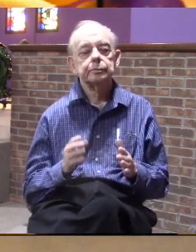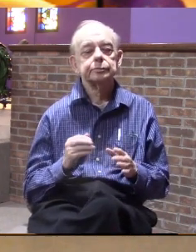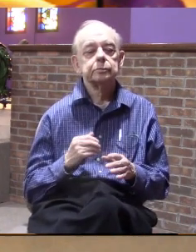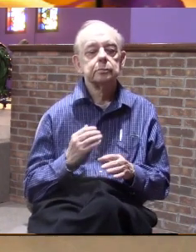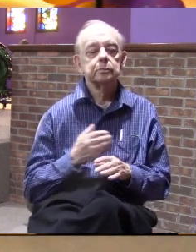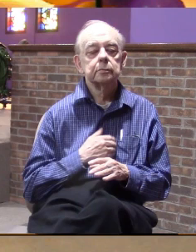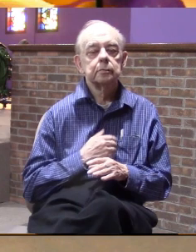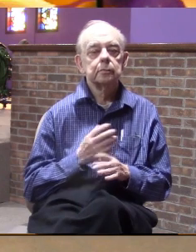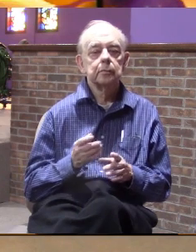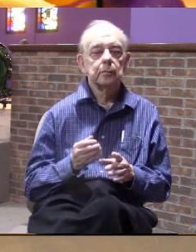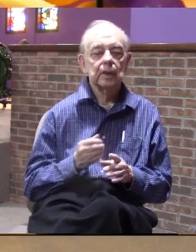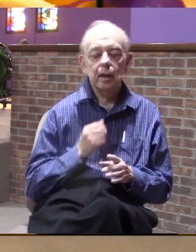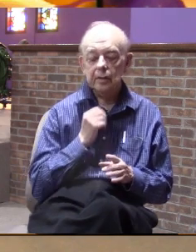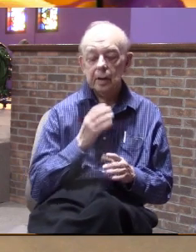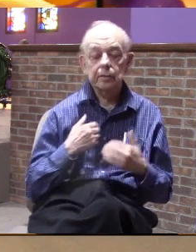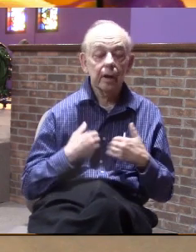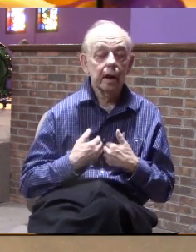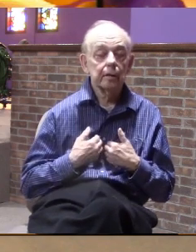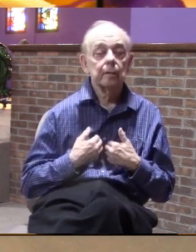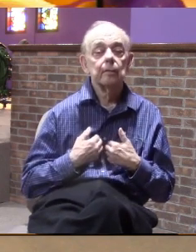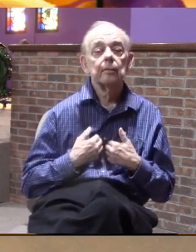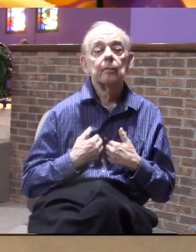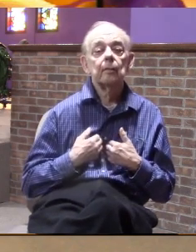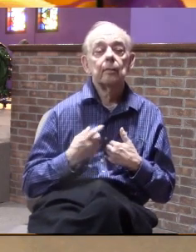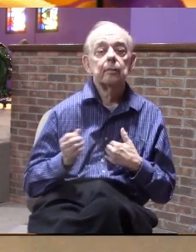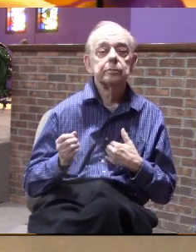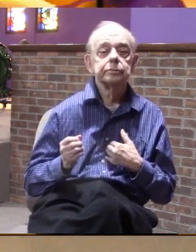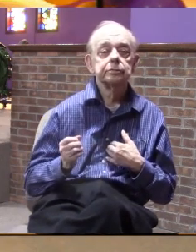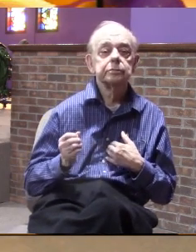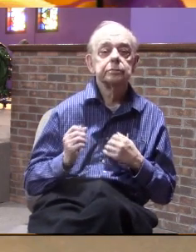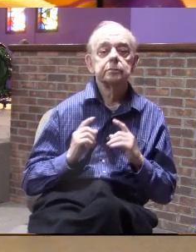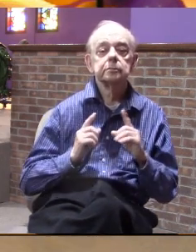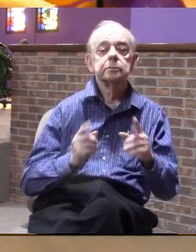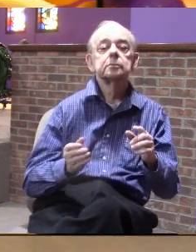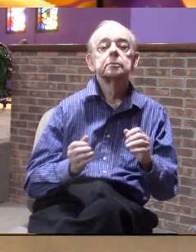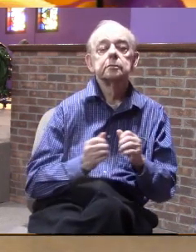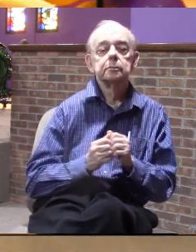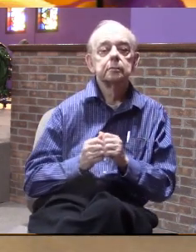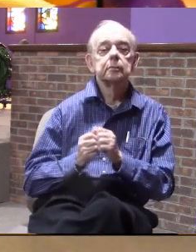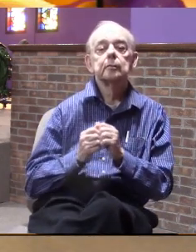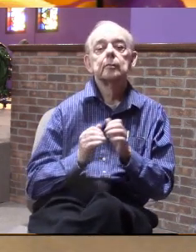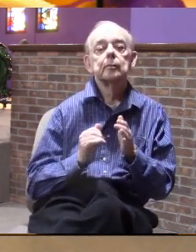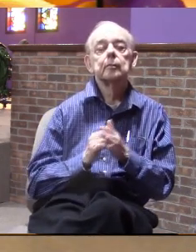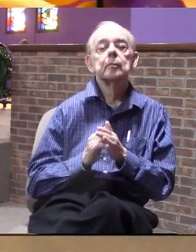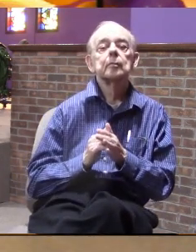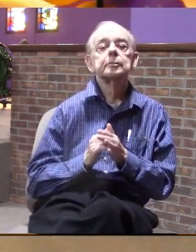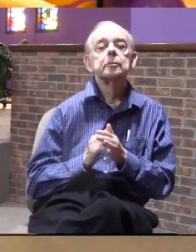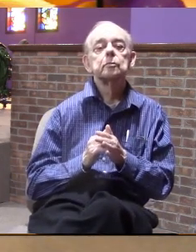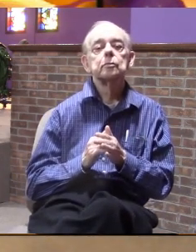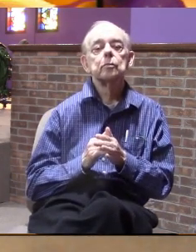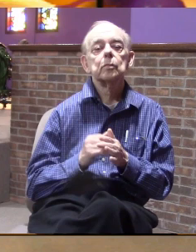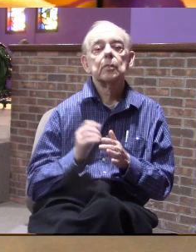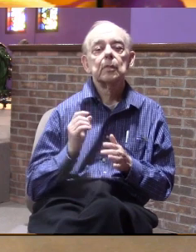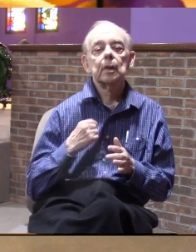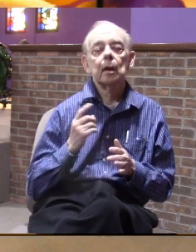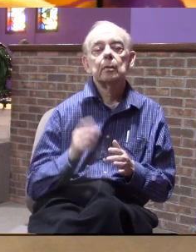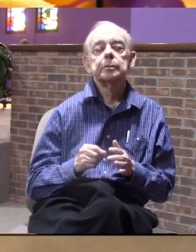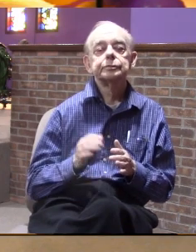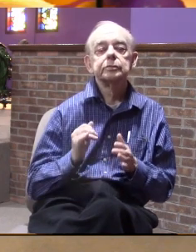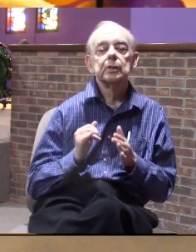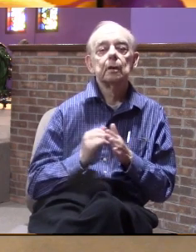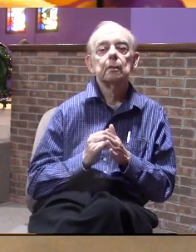us not grow tired of gathering together like this we need